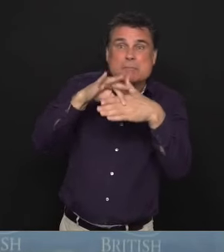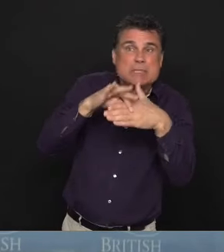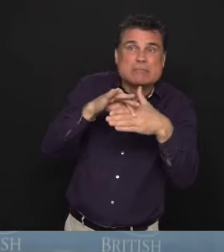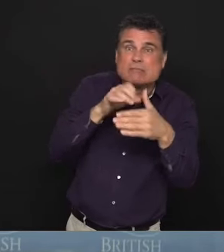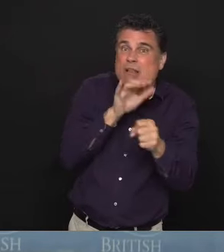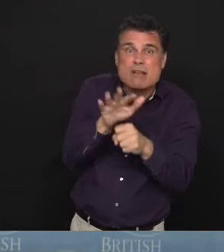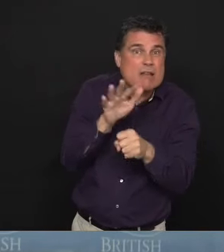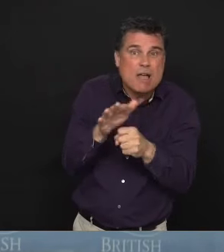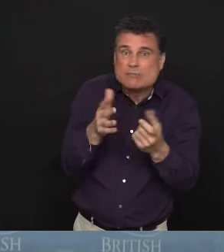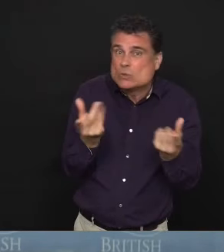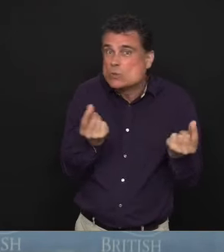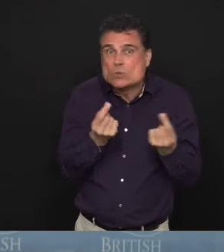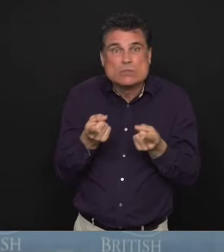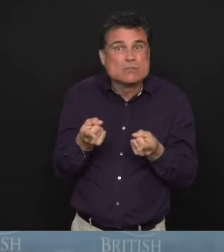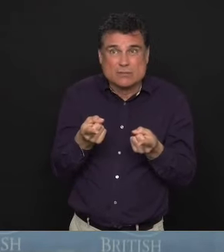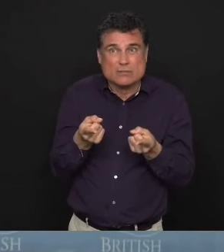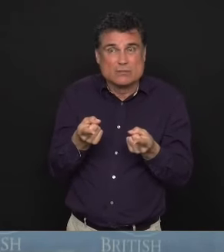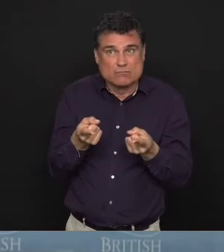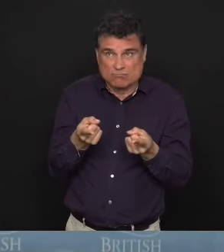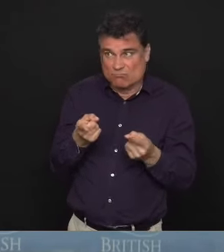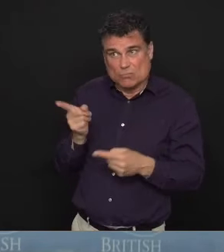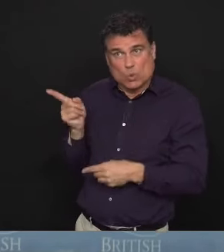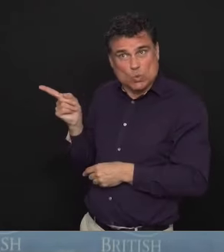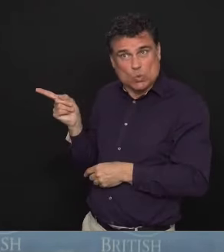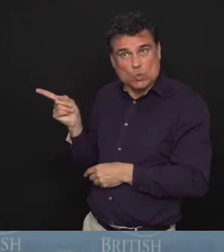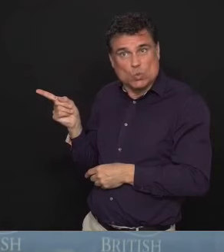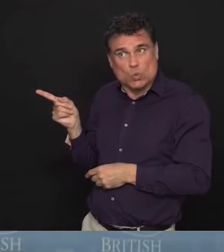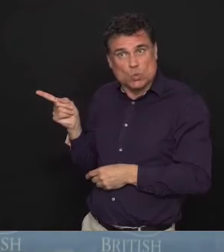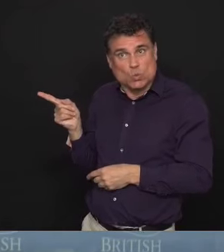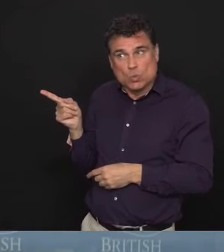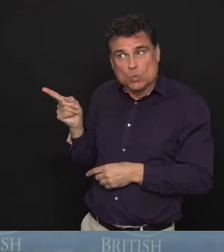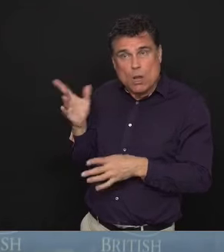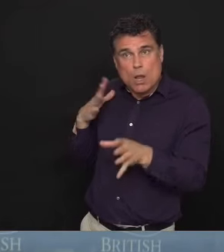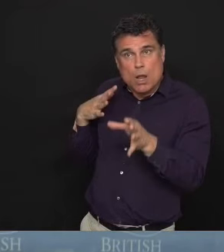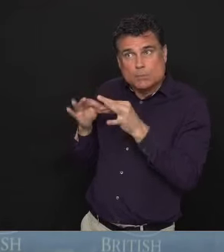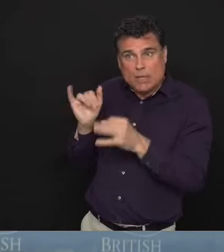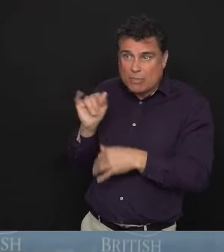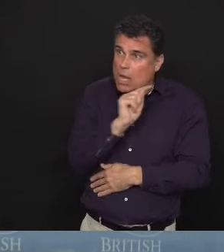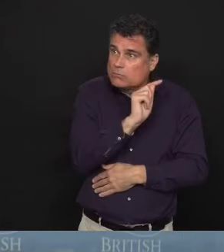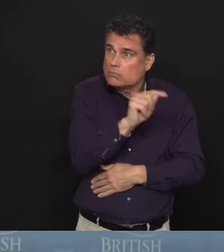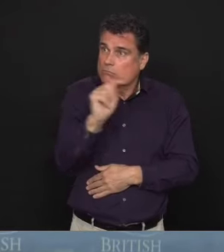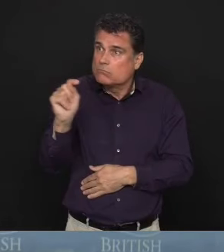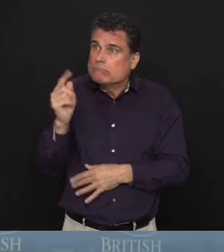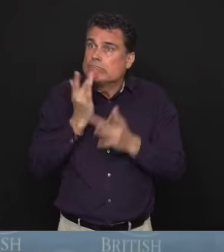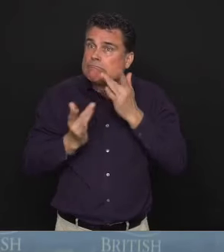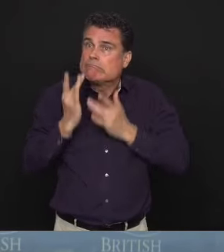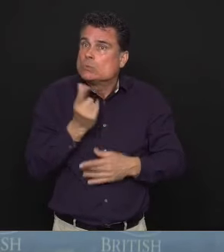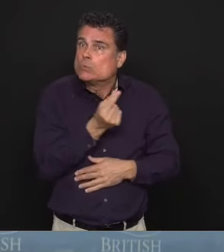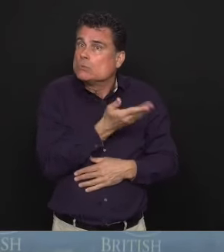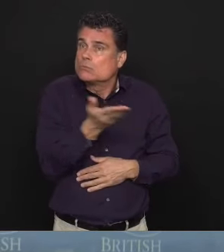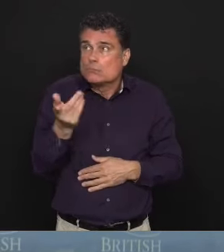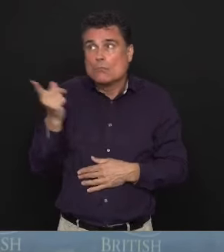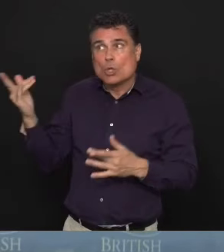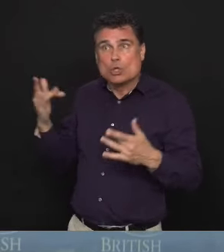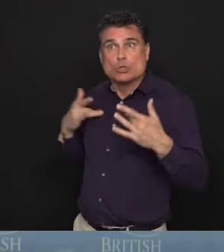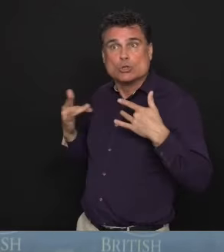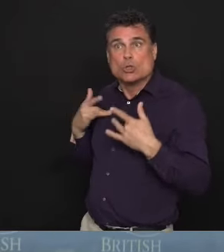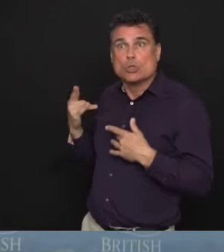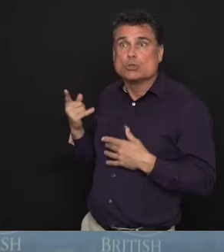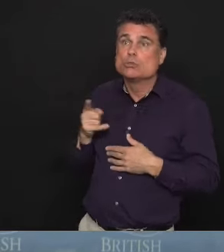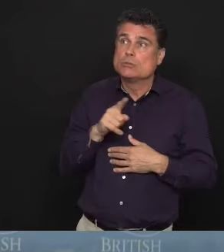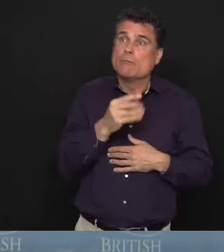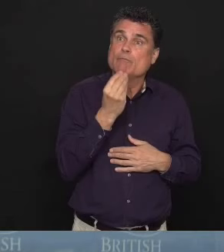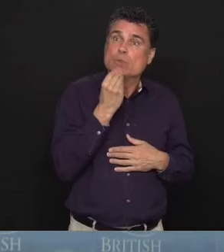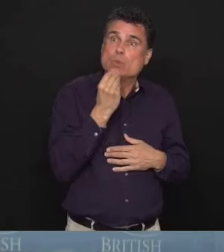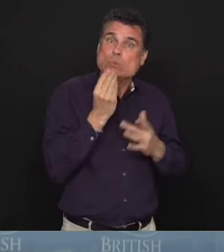you getting periodic updates on those supply chains? And do you have any concerns at this point that might lead